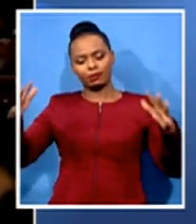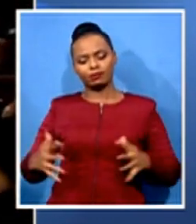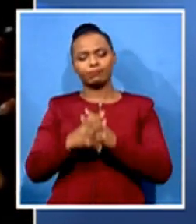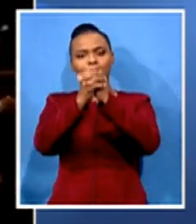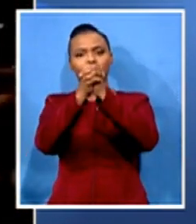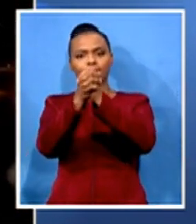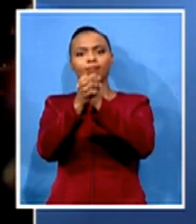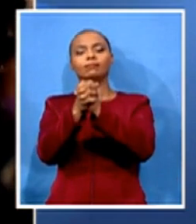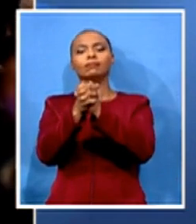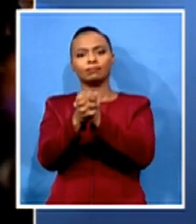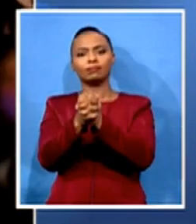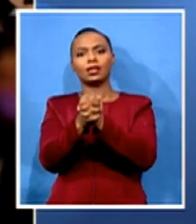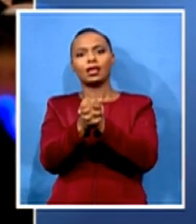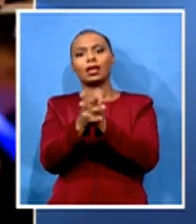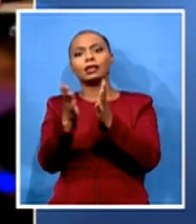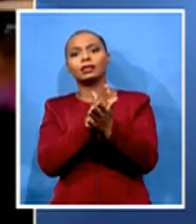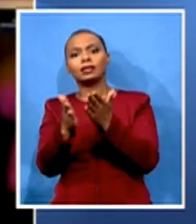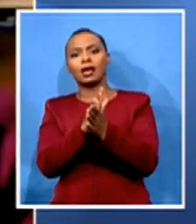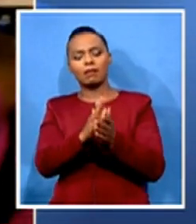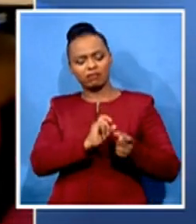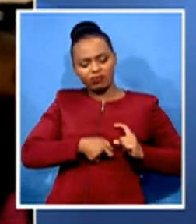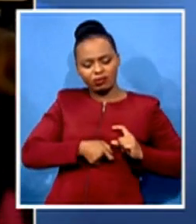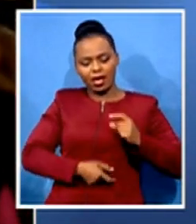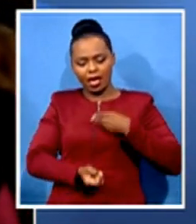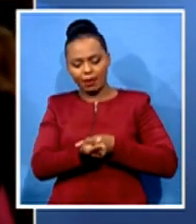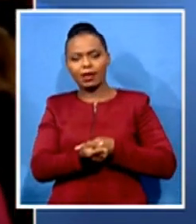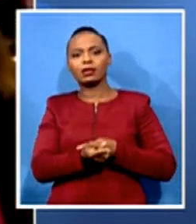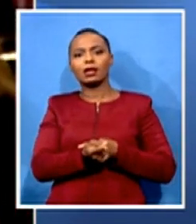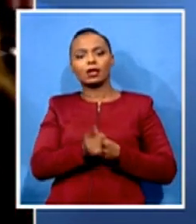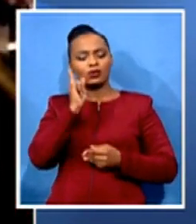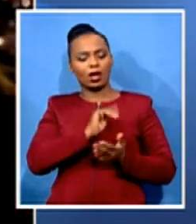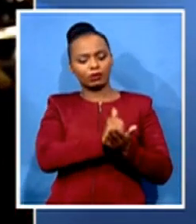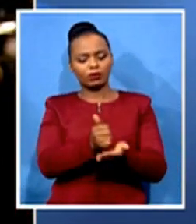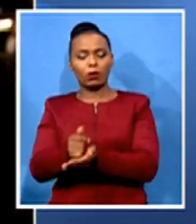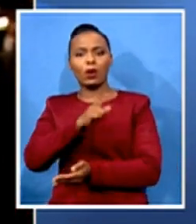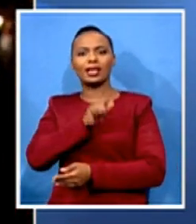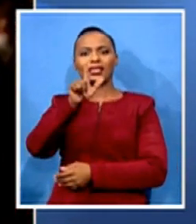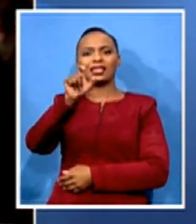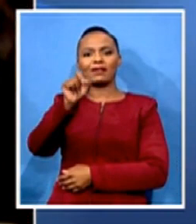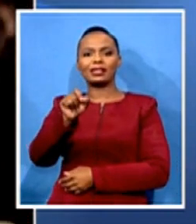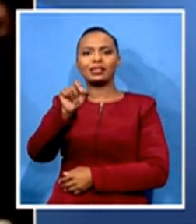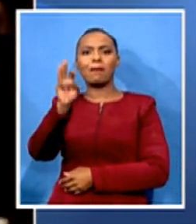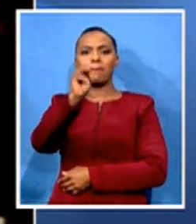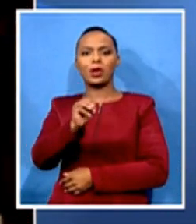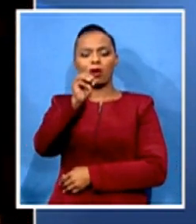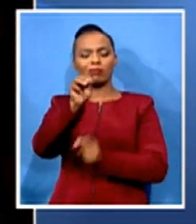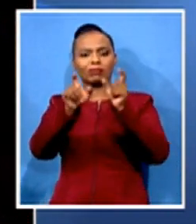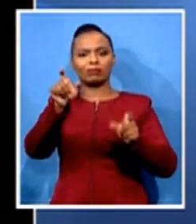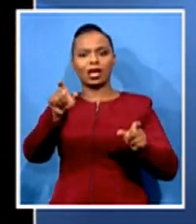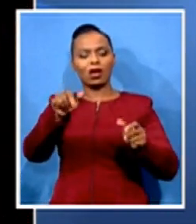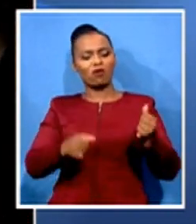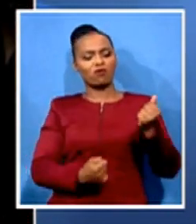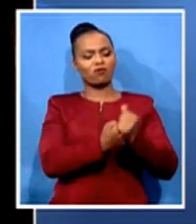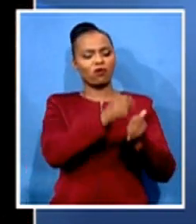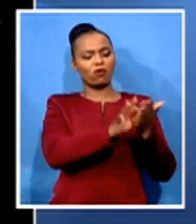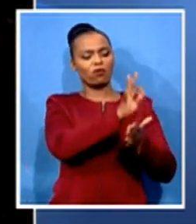you can't ignore the 70 million who voted for Donald Trump. But it's possible if a leader